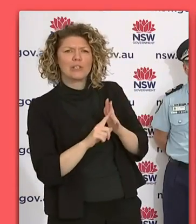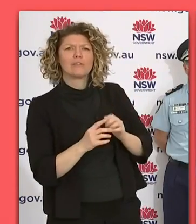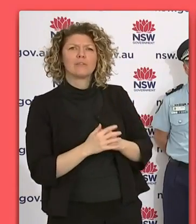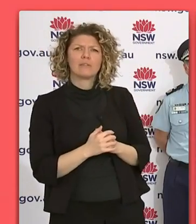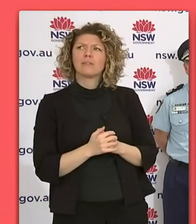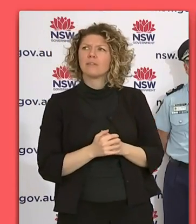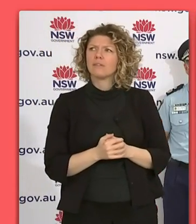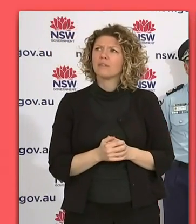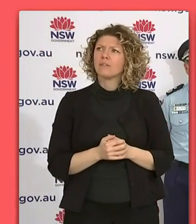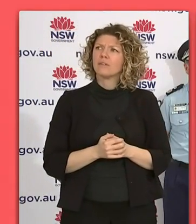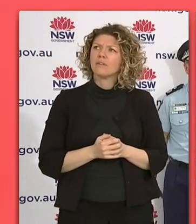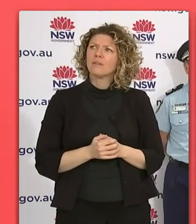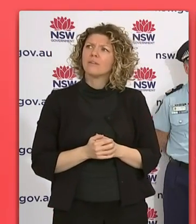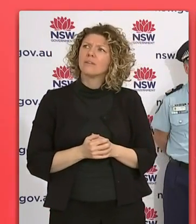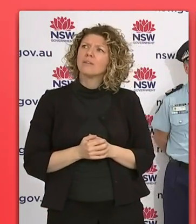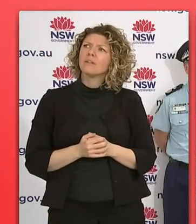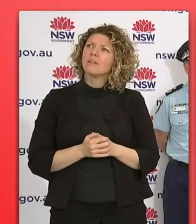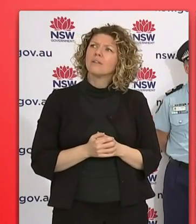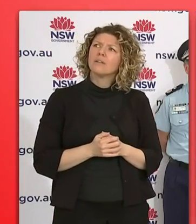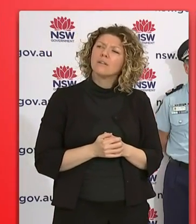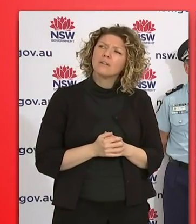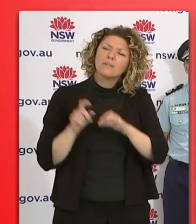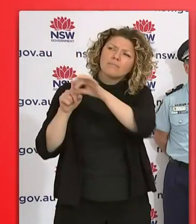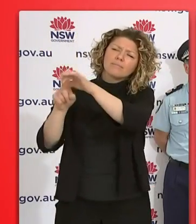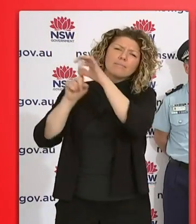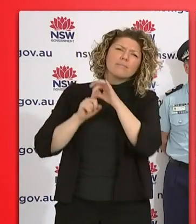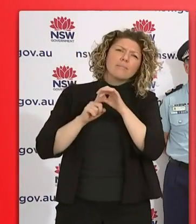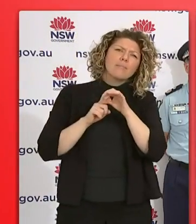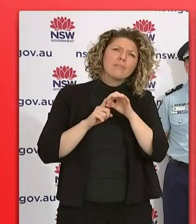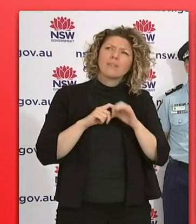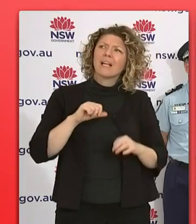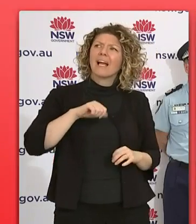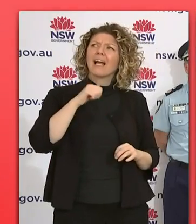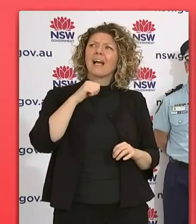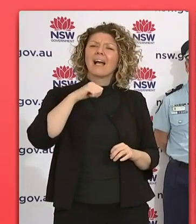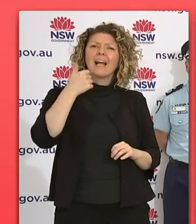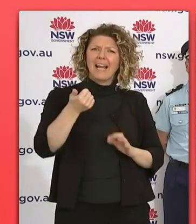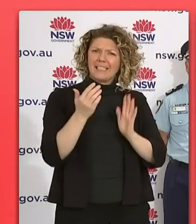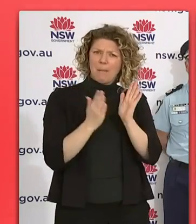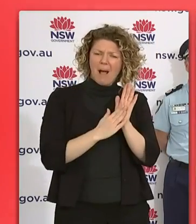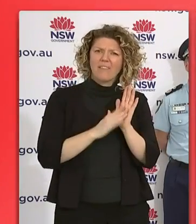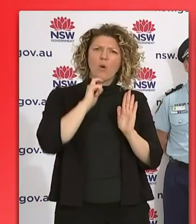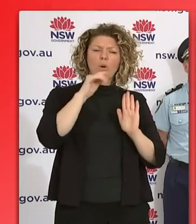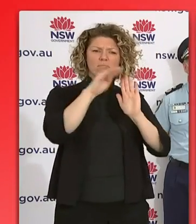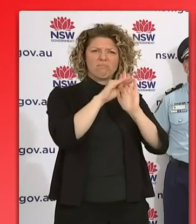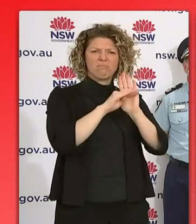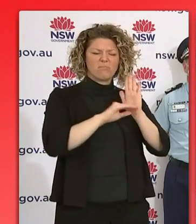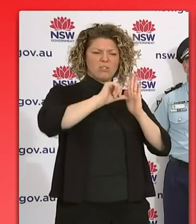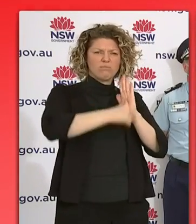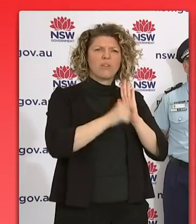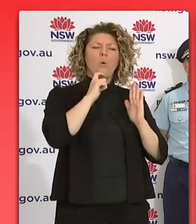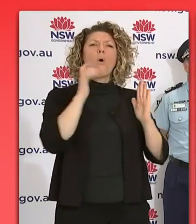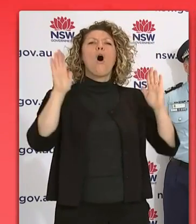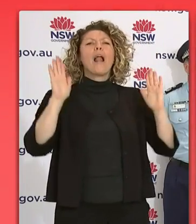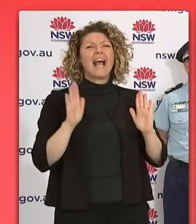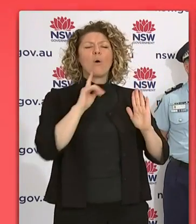Your target for next month, easing restrictions in areas... I'm sorry, I didn't hear the question. Sorry, your target for next month, easing restrictions in the area with high vax rates and low case numbers. That's mainly